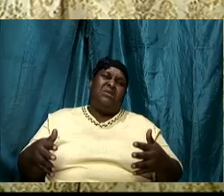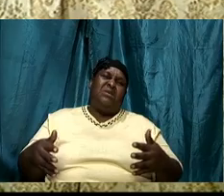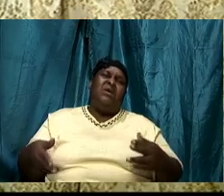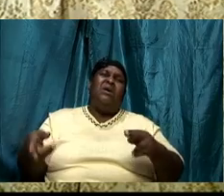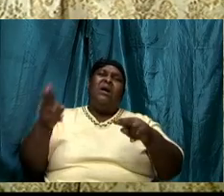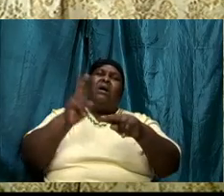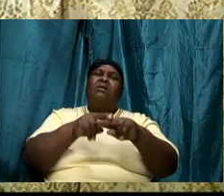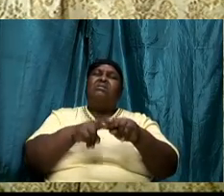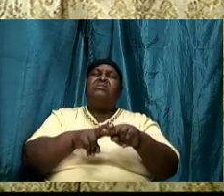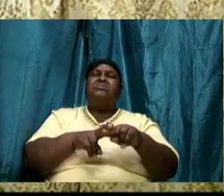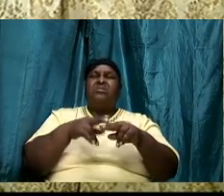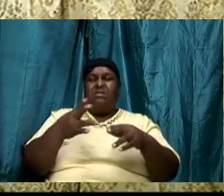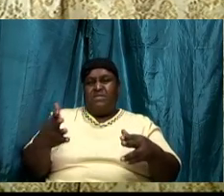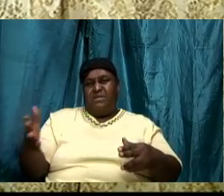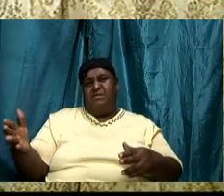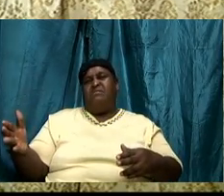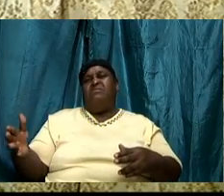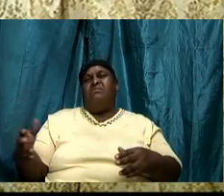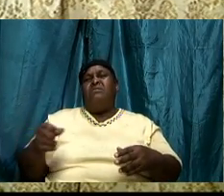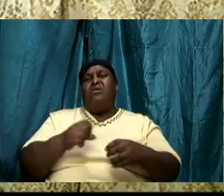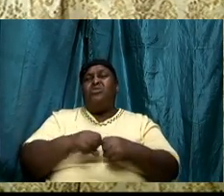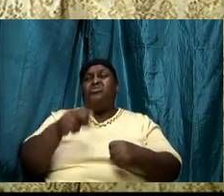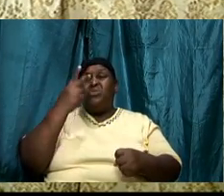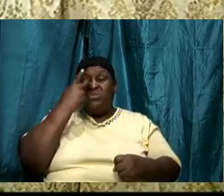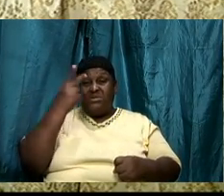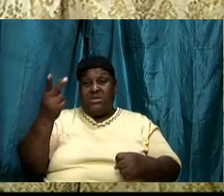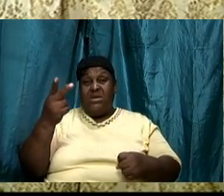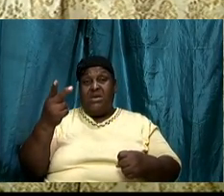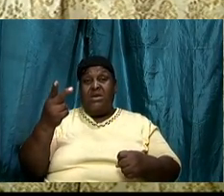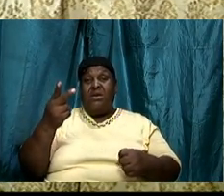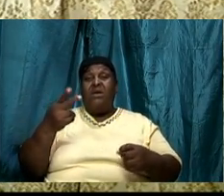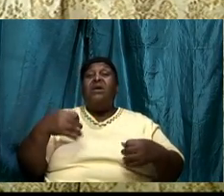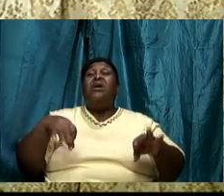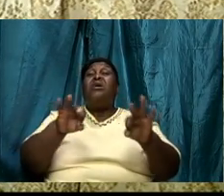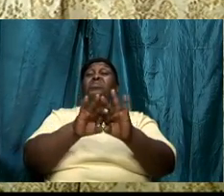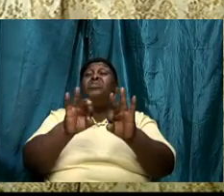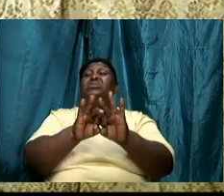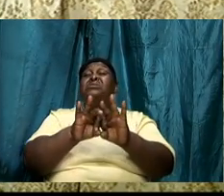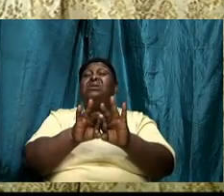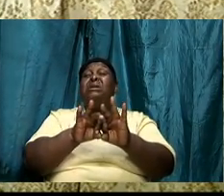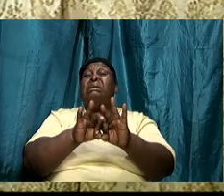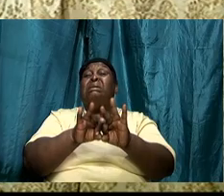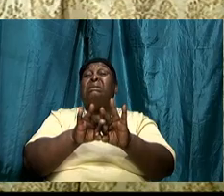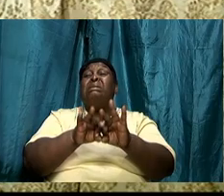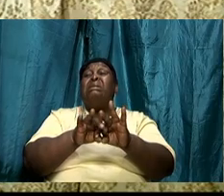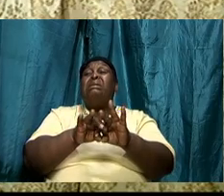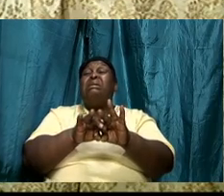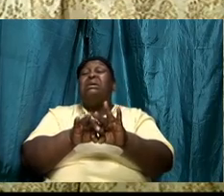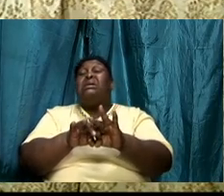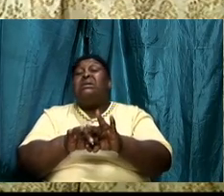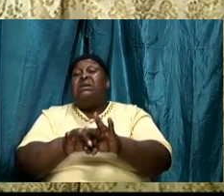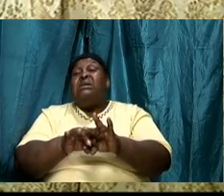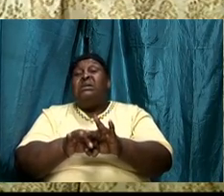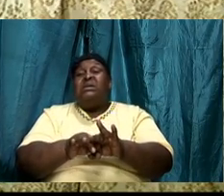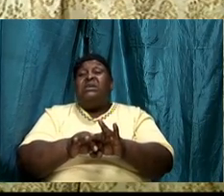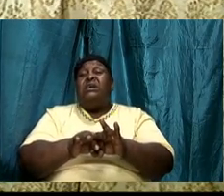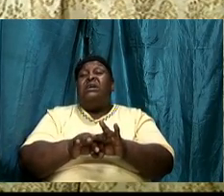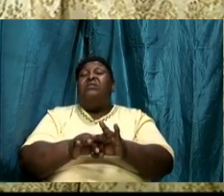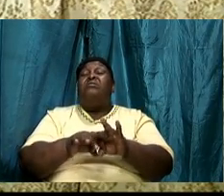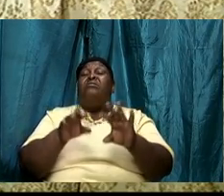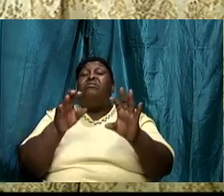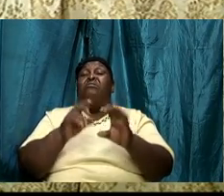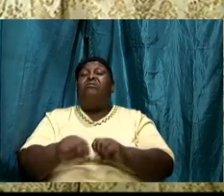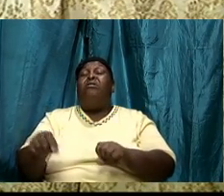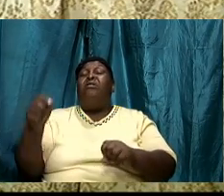points so that we can see the importance, the critical importance of